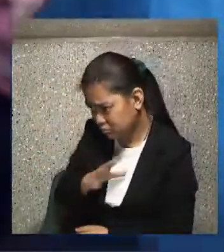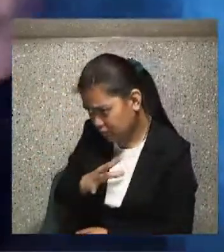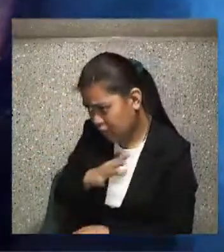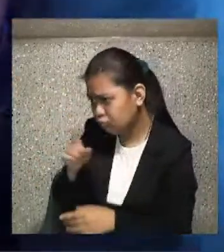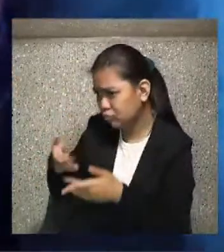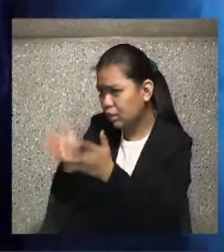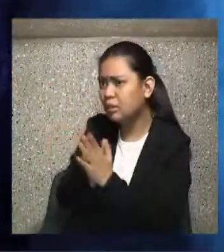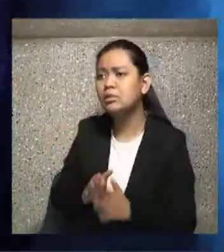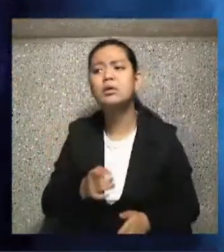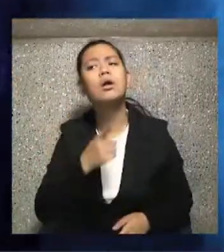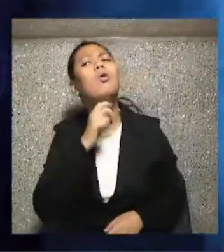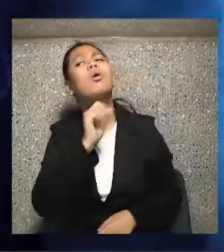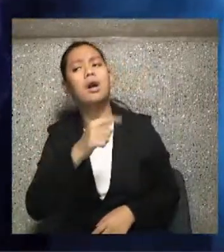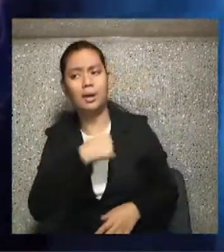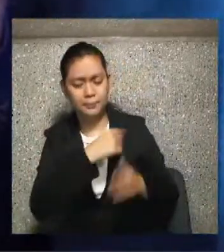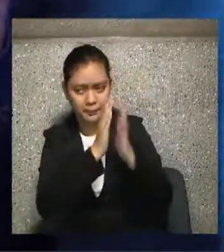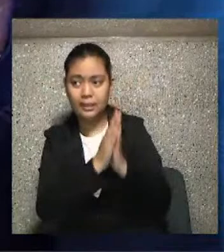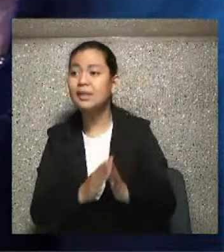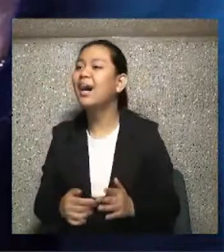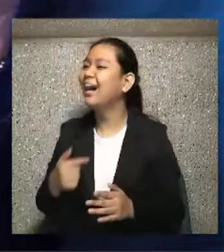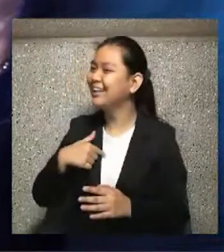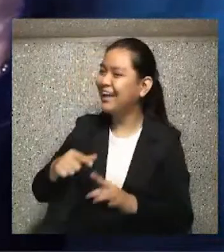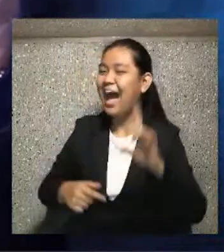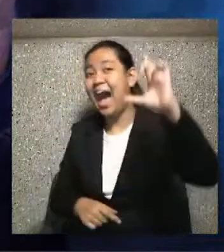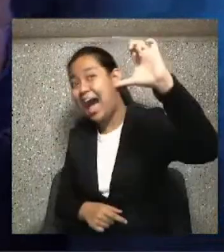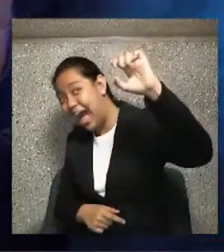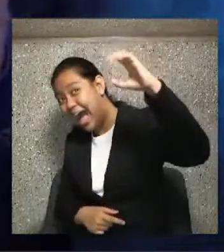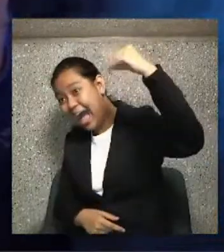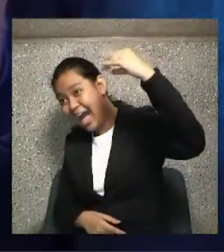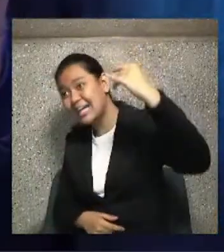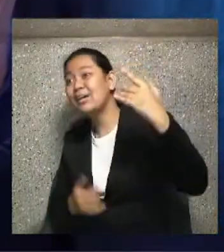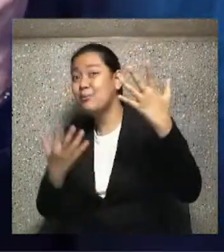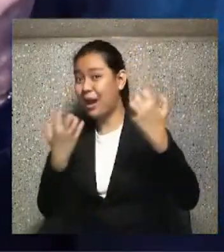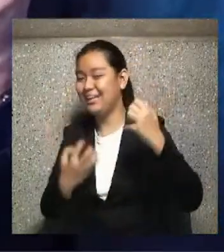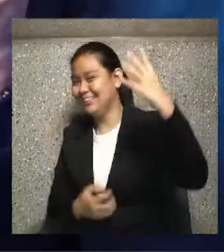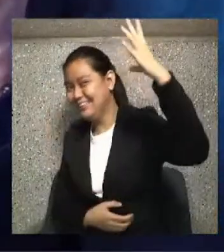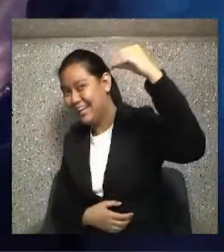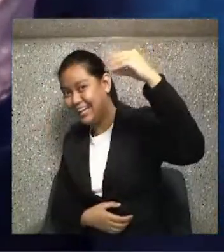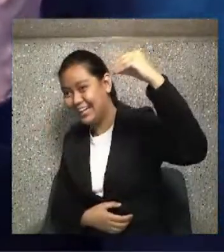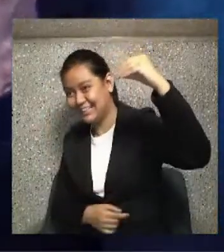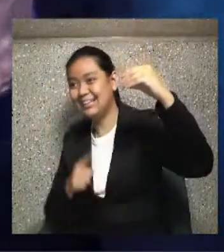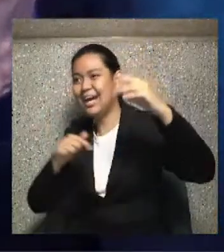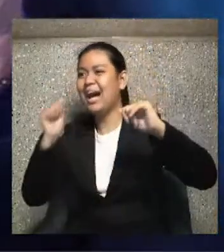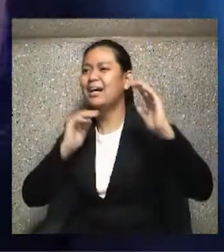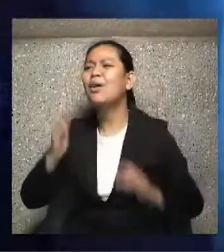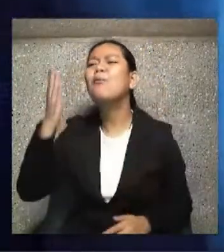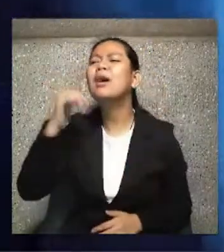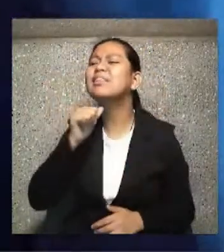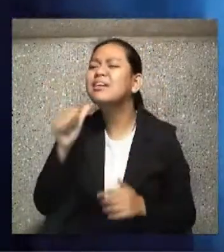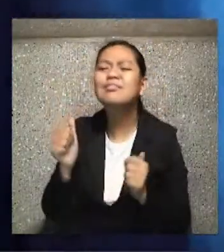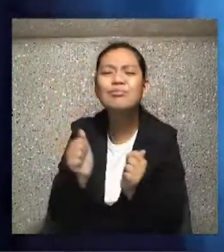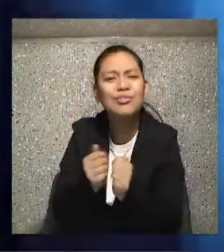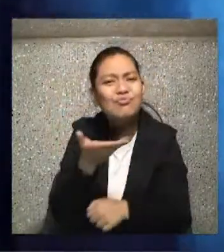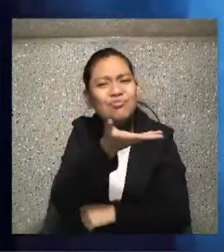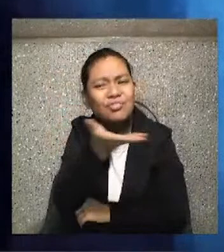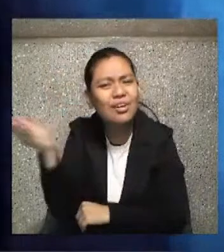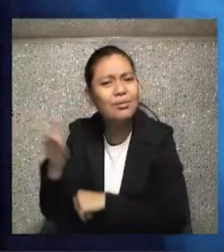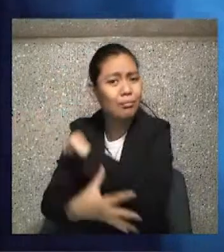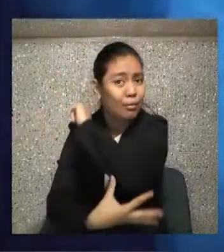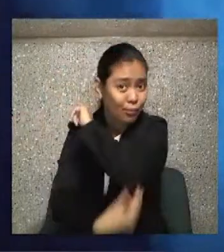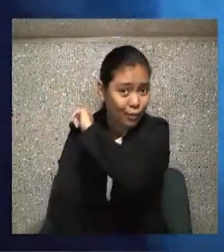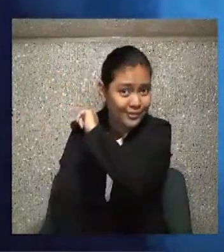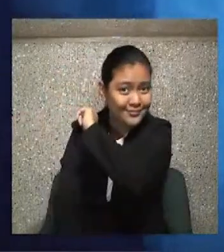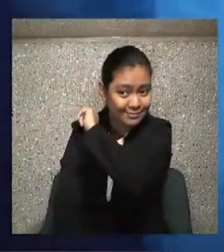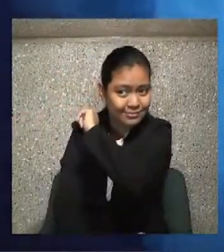Good. Let's have a selfie. You like to take a selfie with celebrities, but how about a poor person?